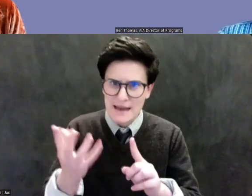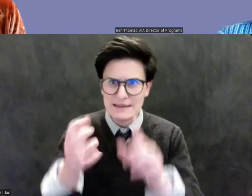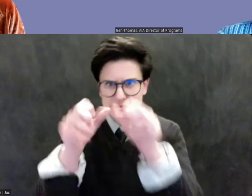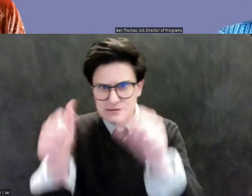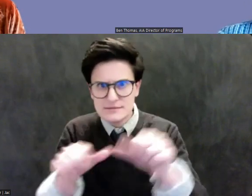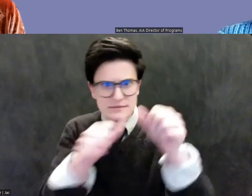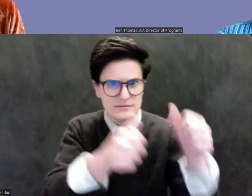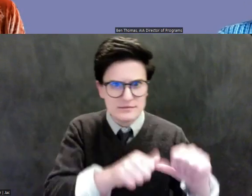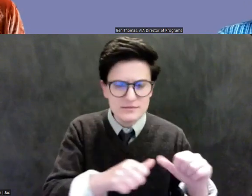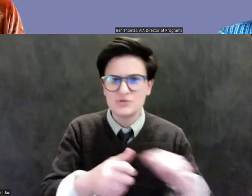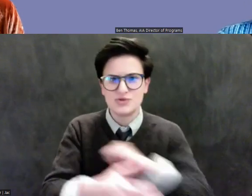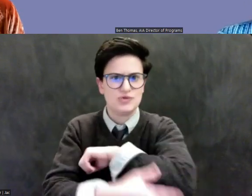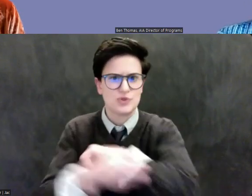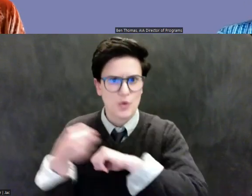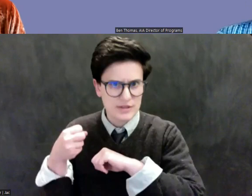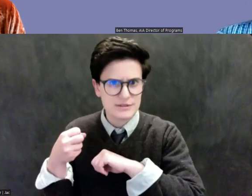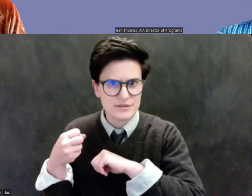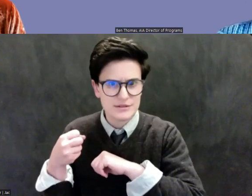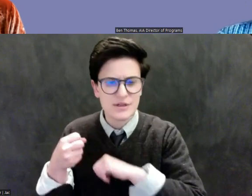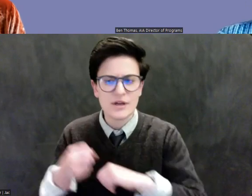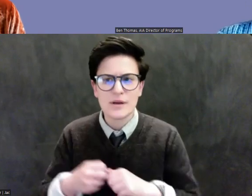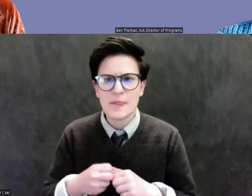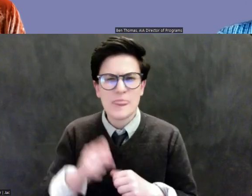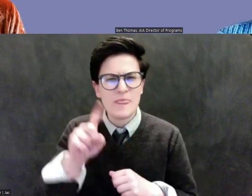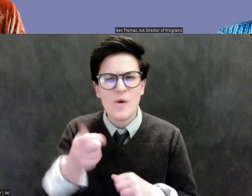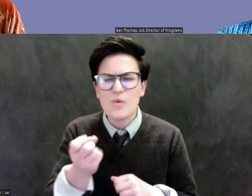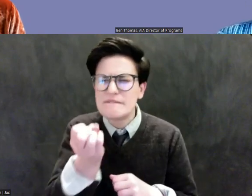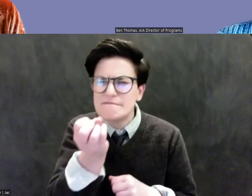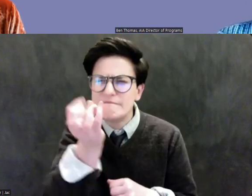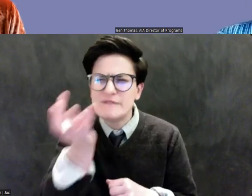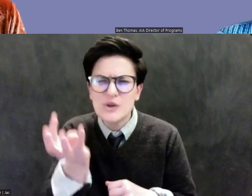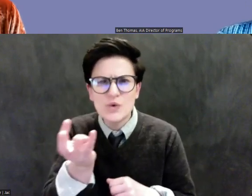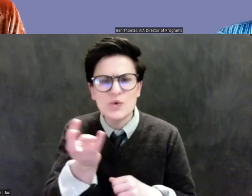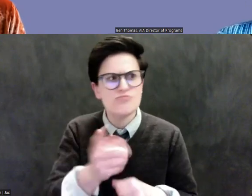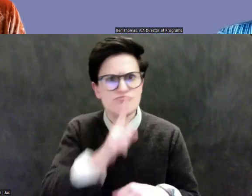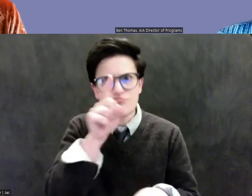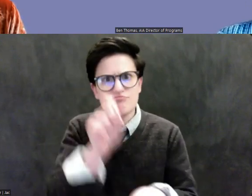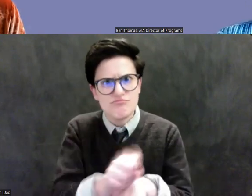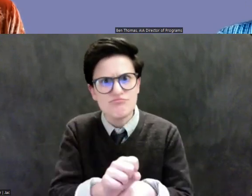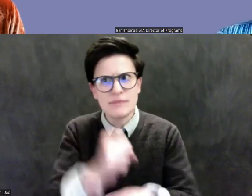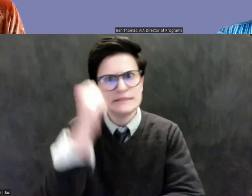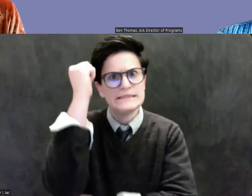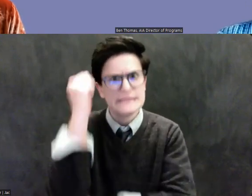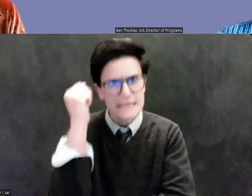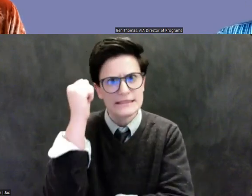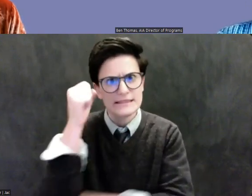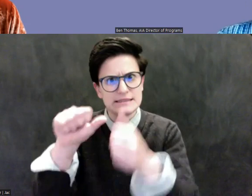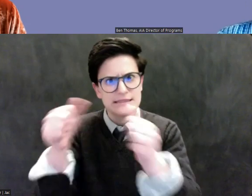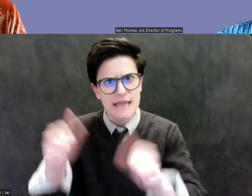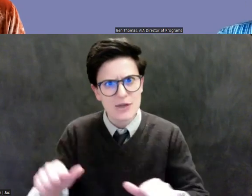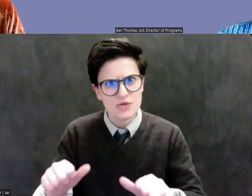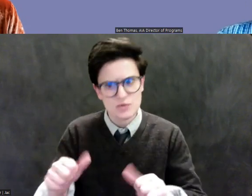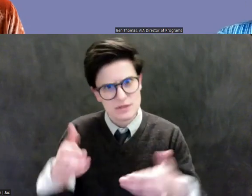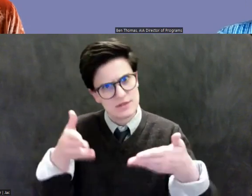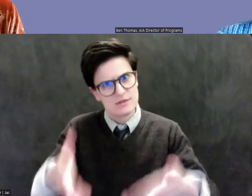been, you know, there's only a handful of freestanding statues left at the site, a site that again was described